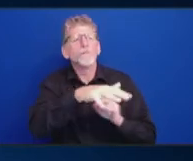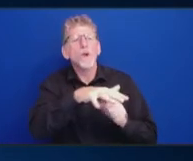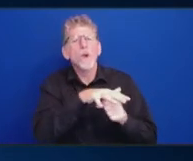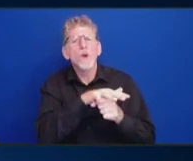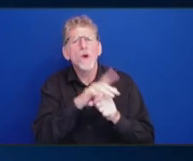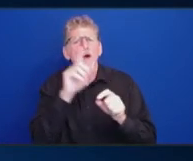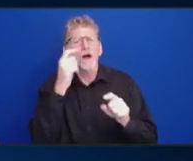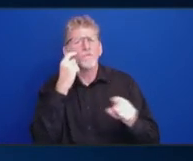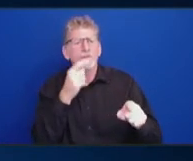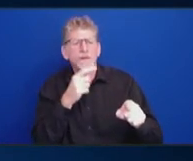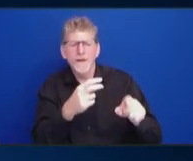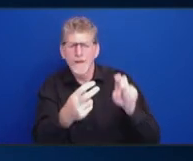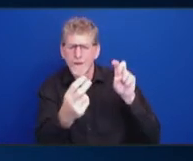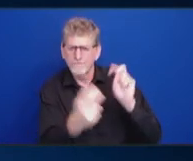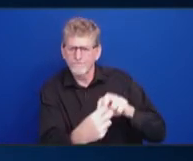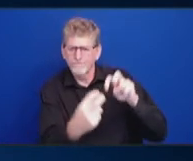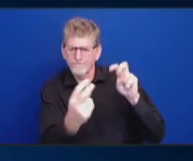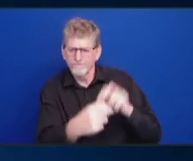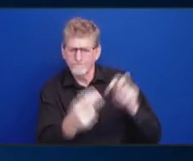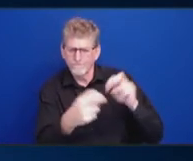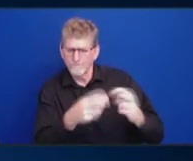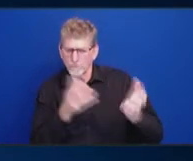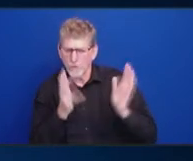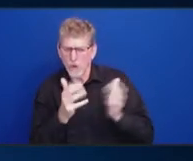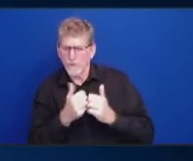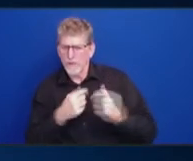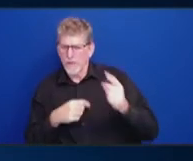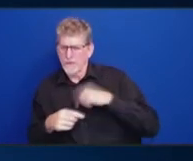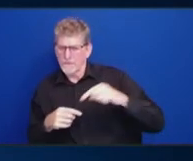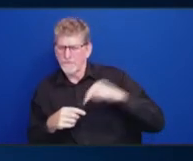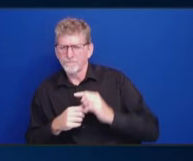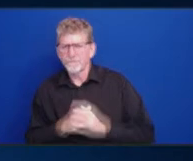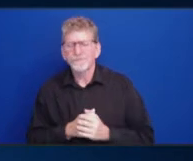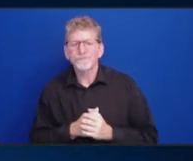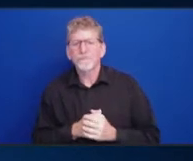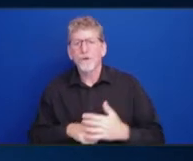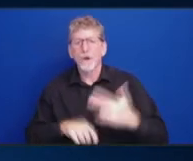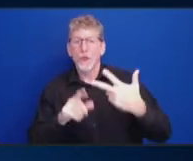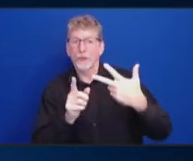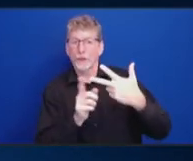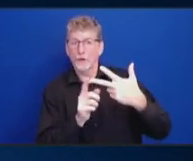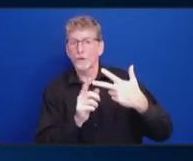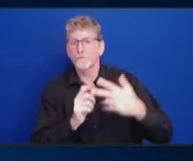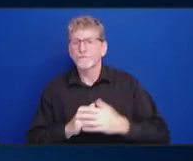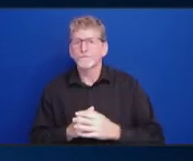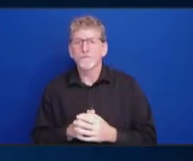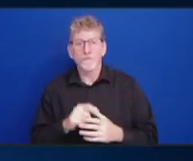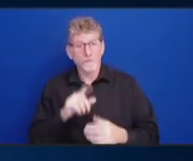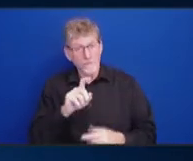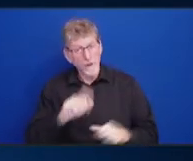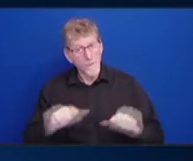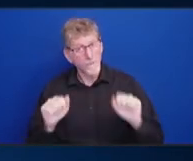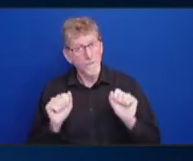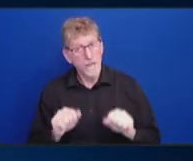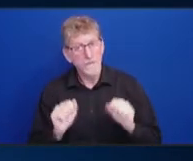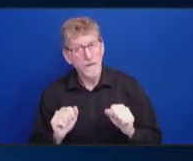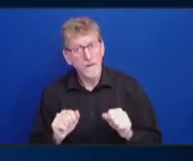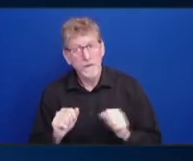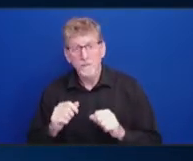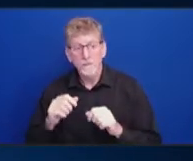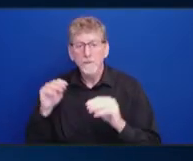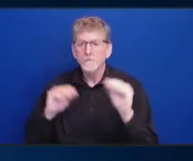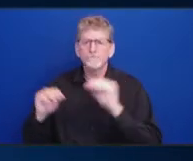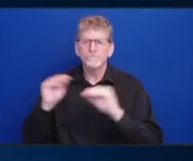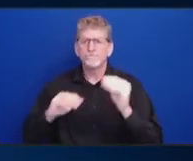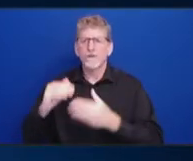to get a list of community groups outside of the ones that were